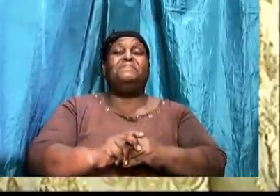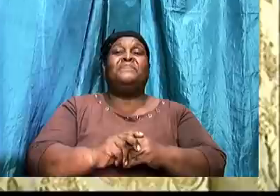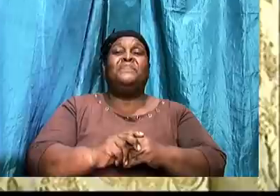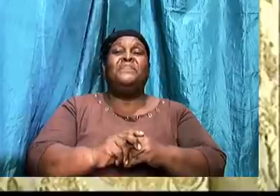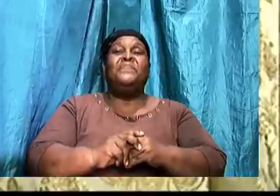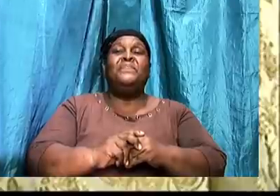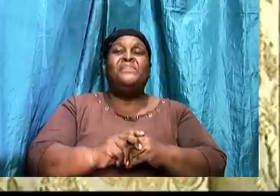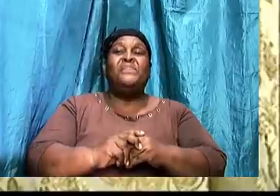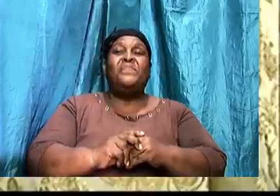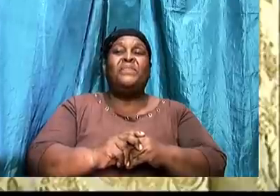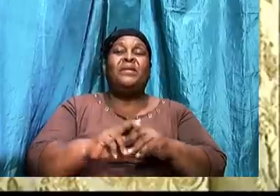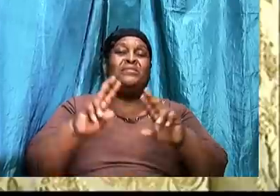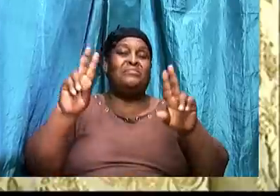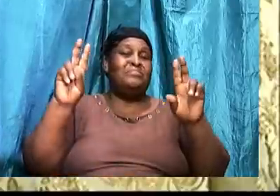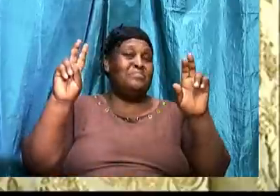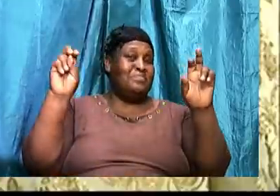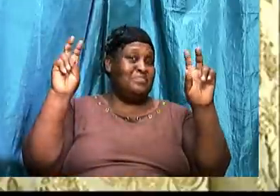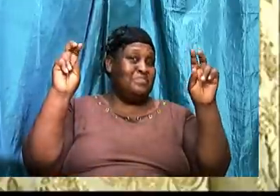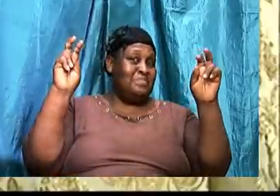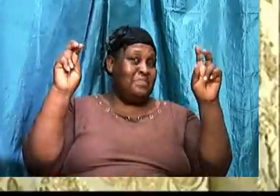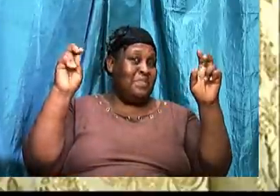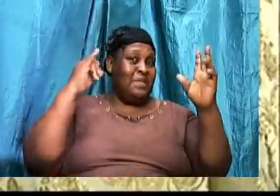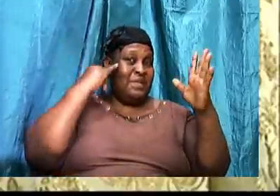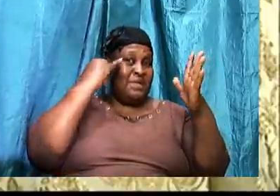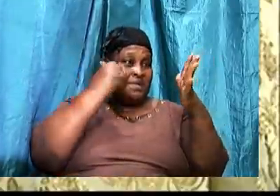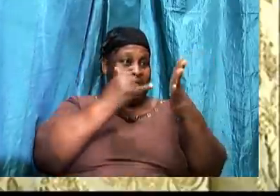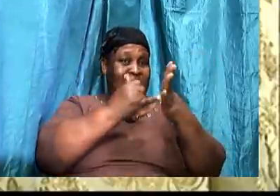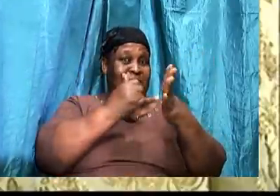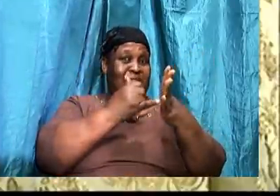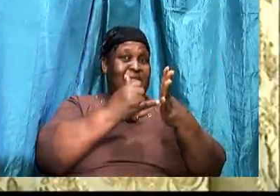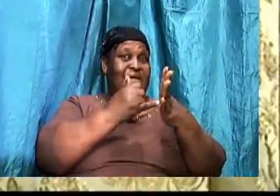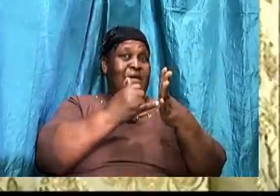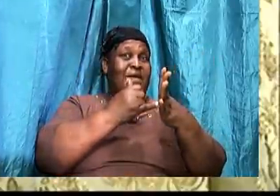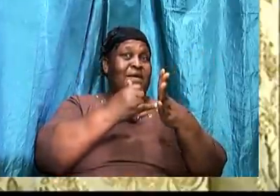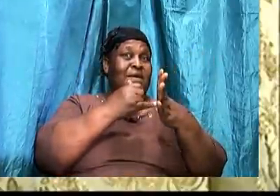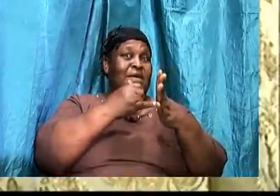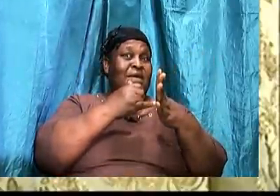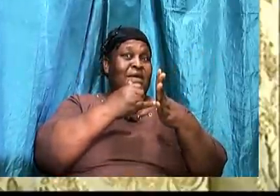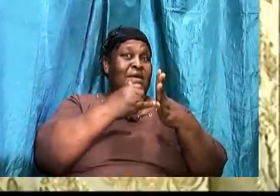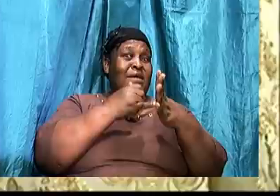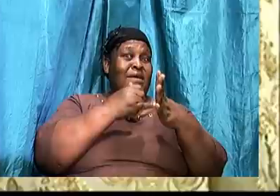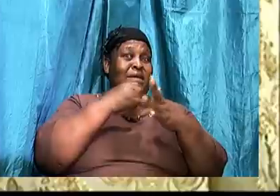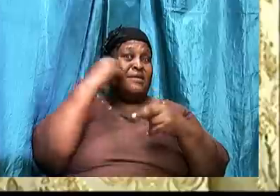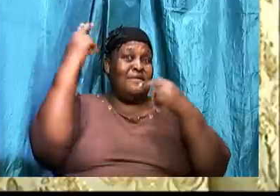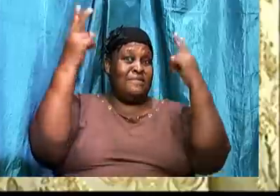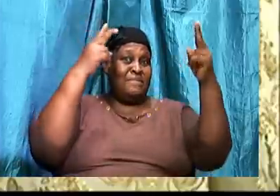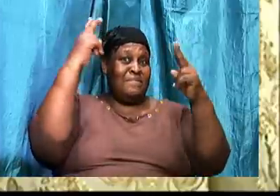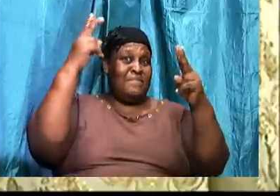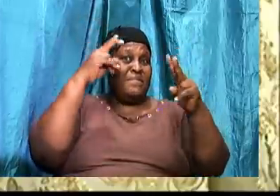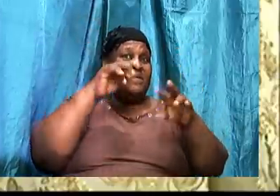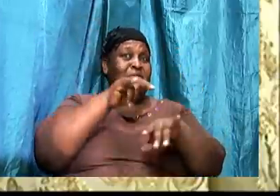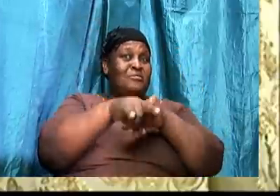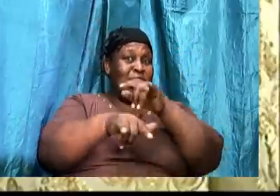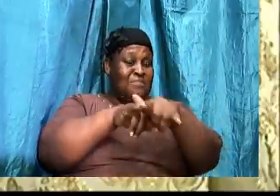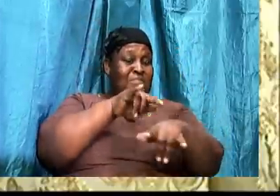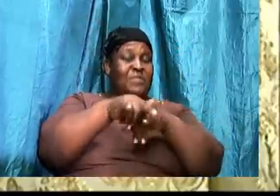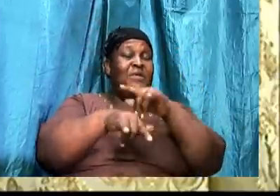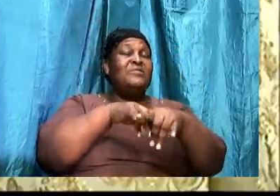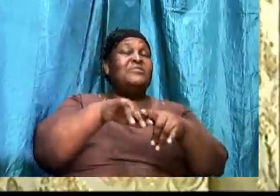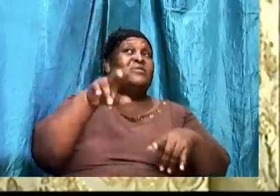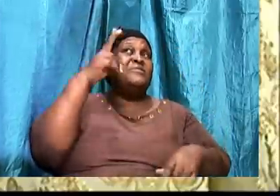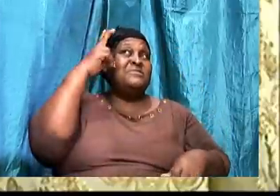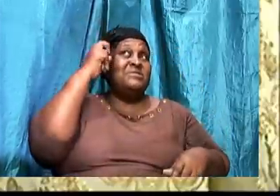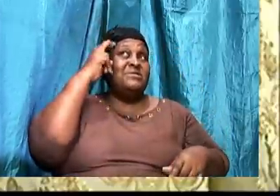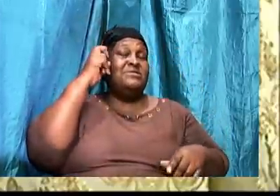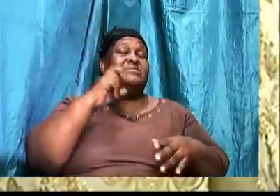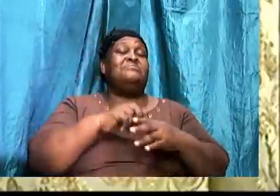On the topic, identifying and overcoming the wiles of the devil. And